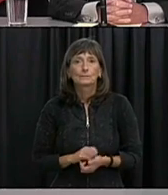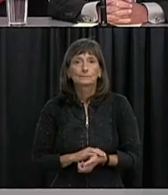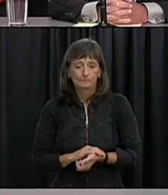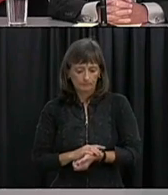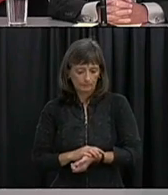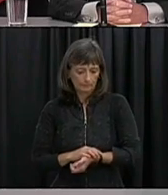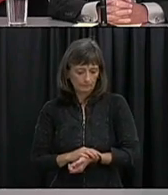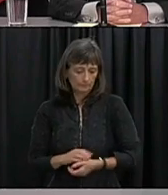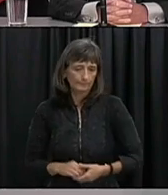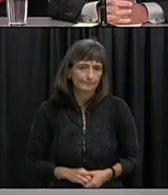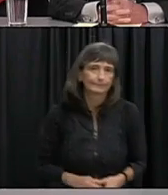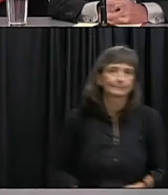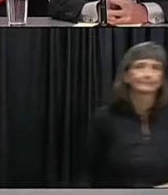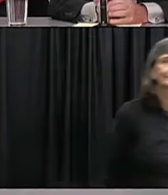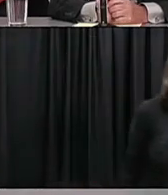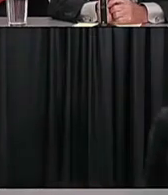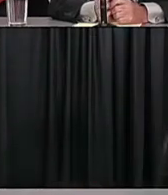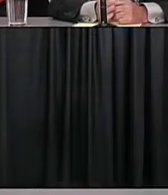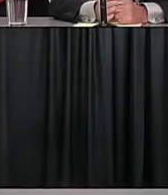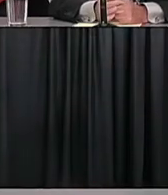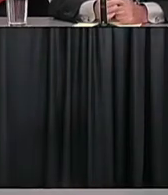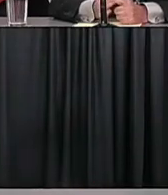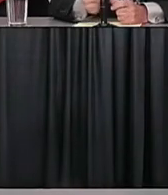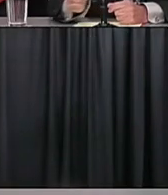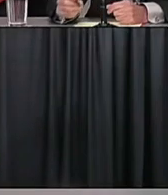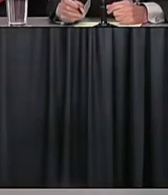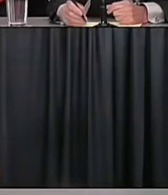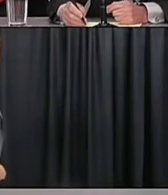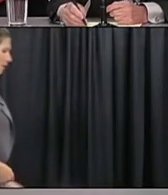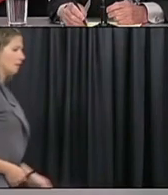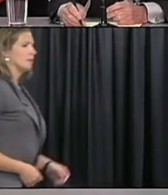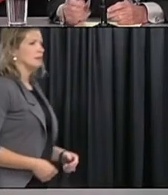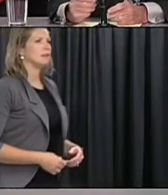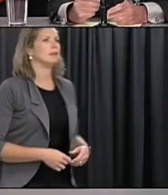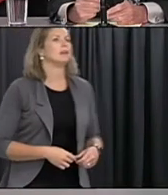Our next question from Peter Jackson of the Telegram. Please go ahead. ahead.